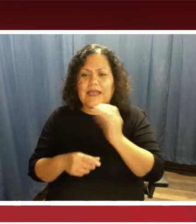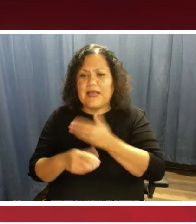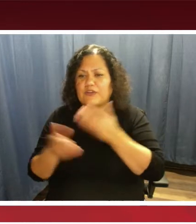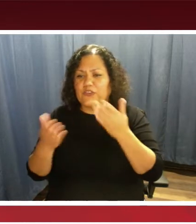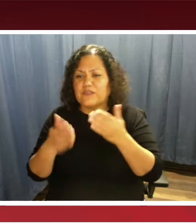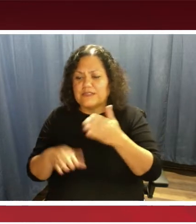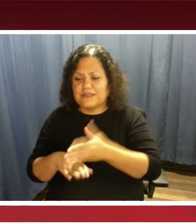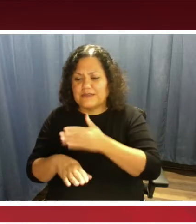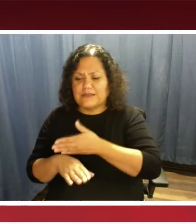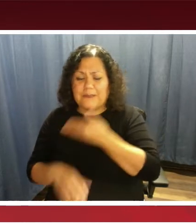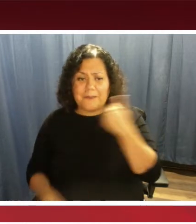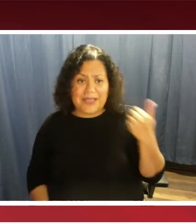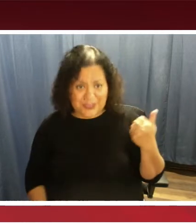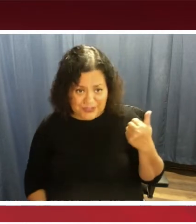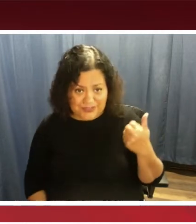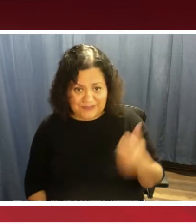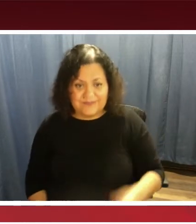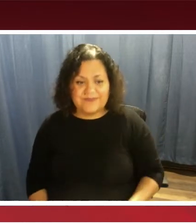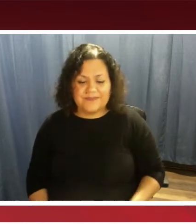Next slide, please.